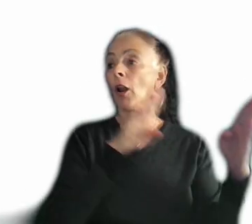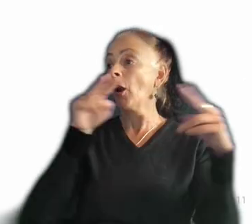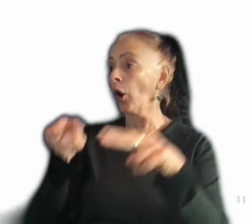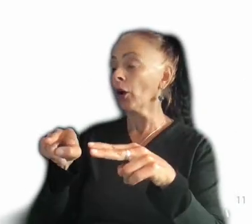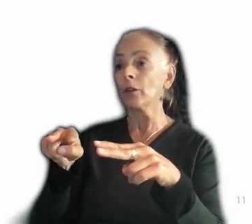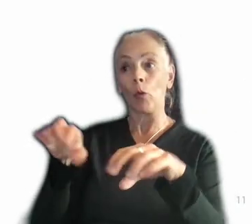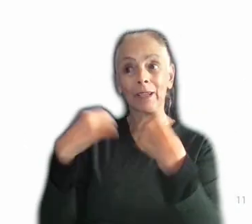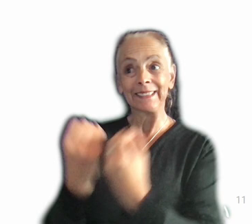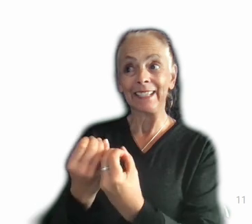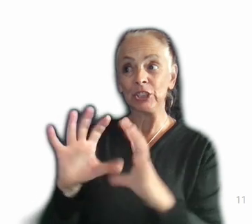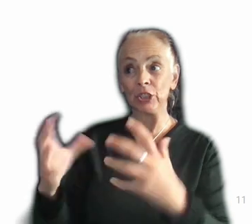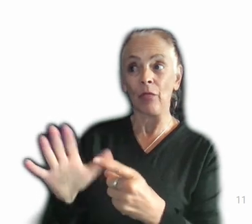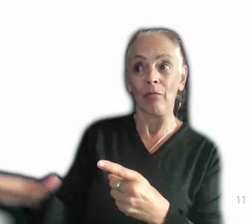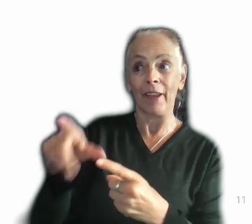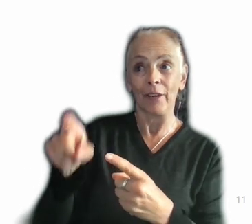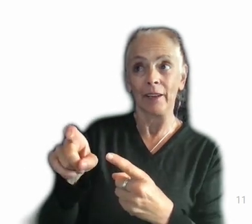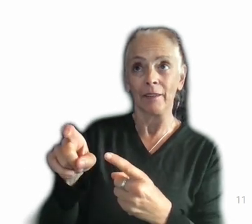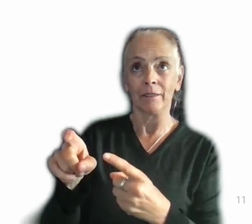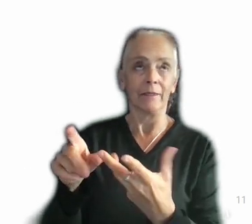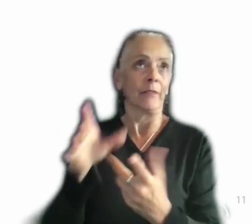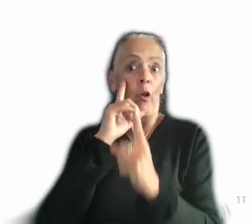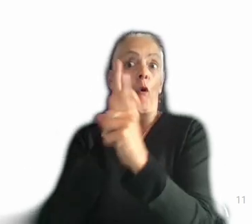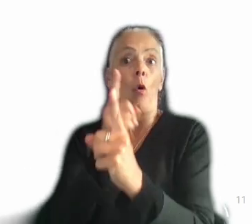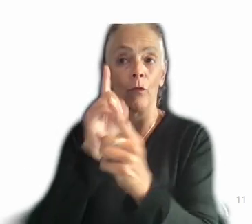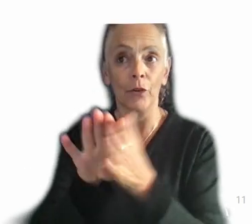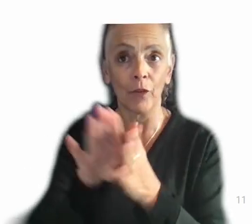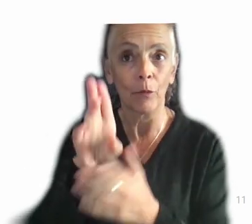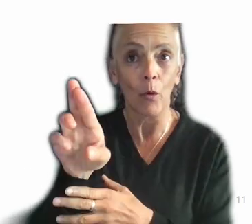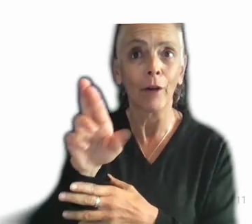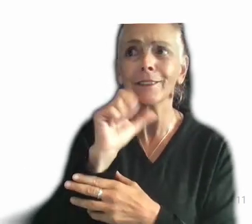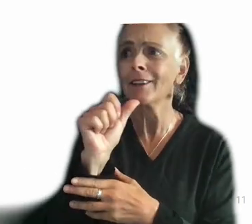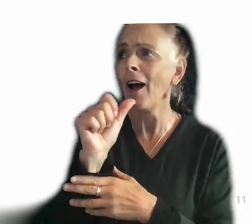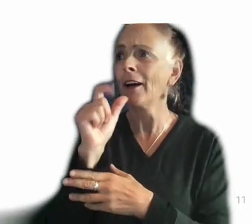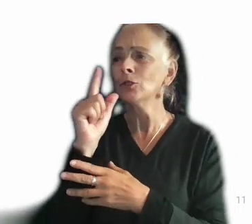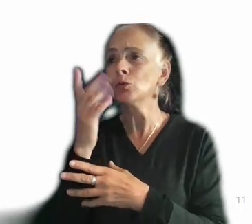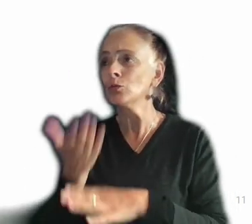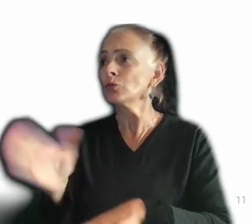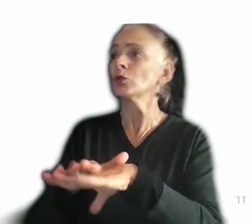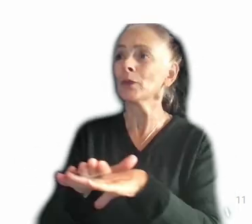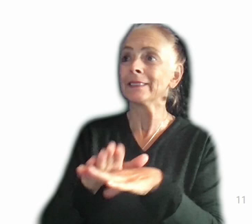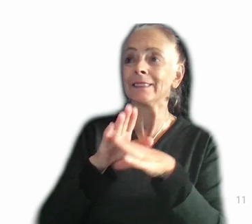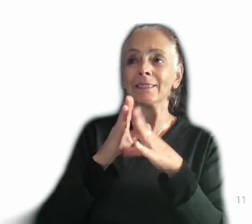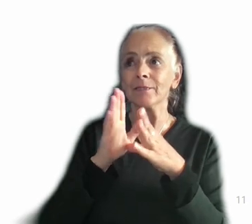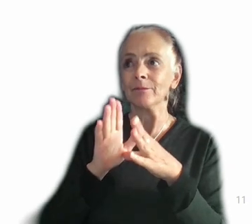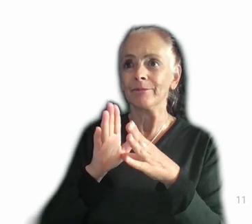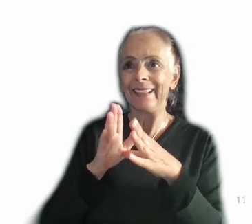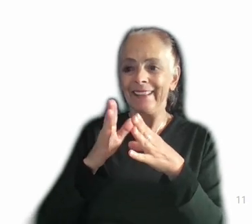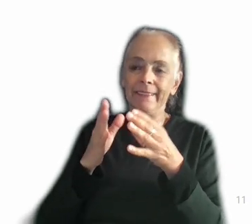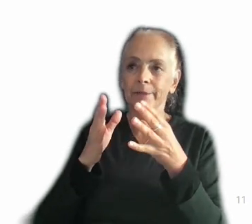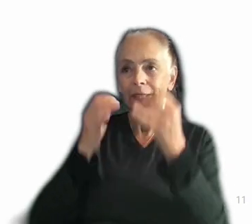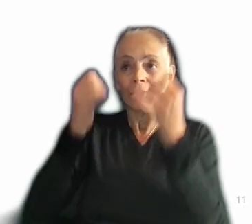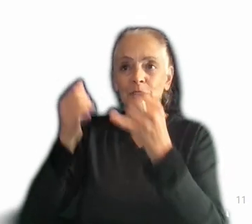point of developing URs is not to heighten their individuality necessarily, although that certainly comes out of it